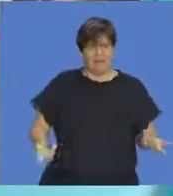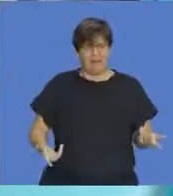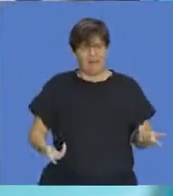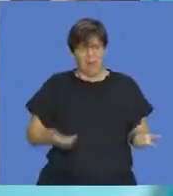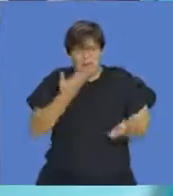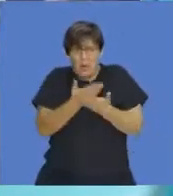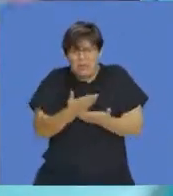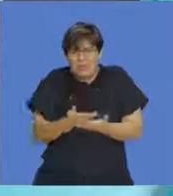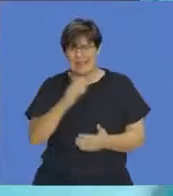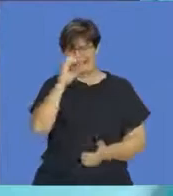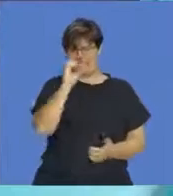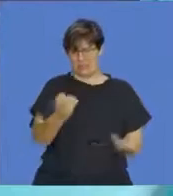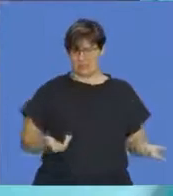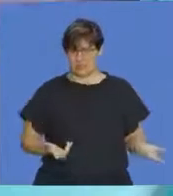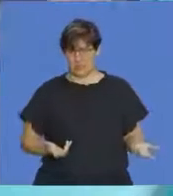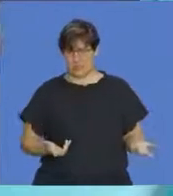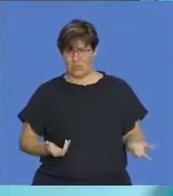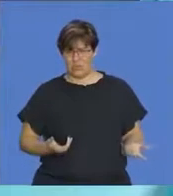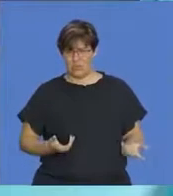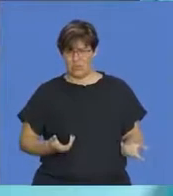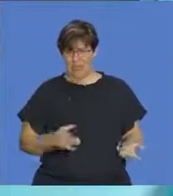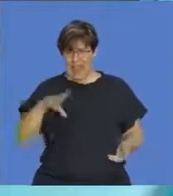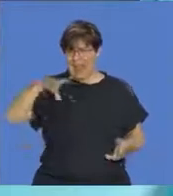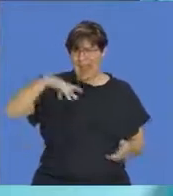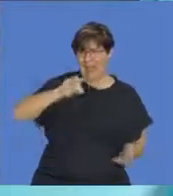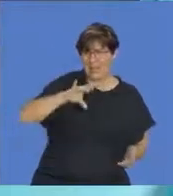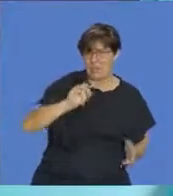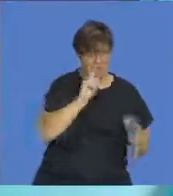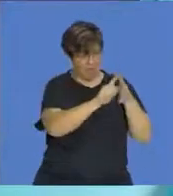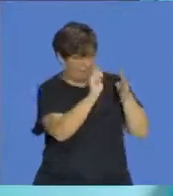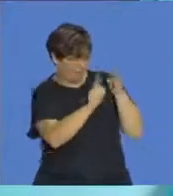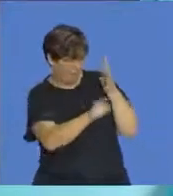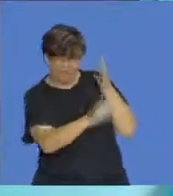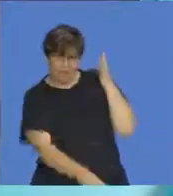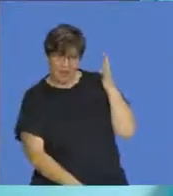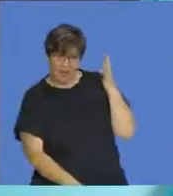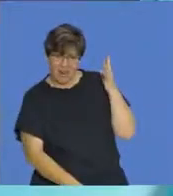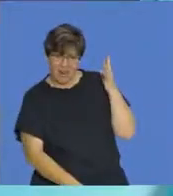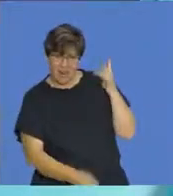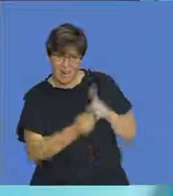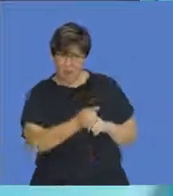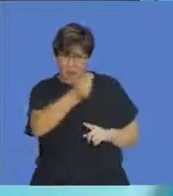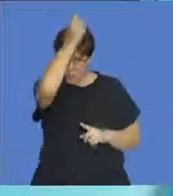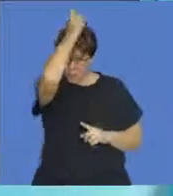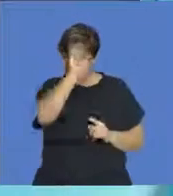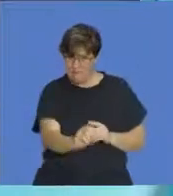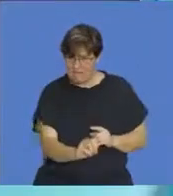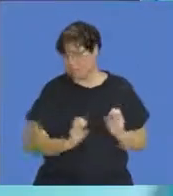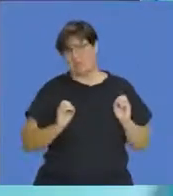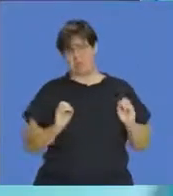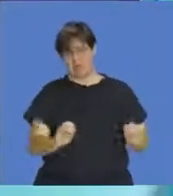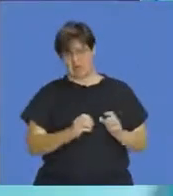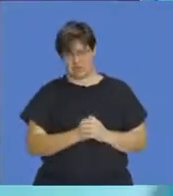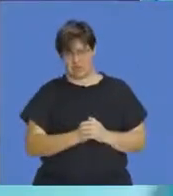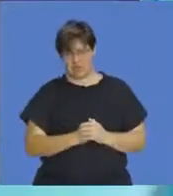there's no chance. Of all the animals on the earth that we know about, there's not one unicorn. So